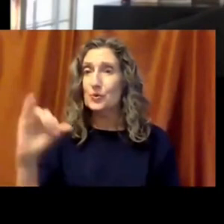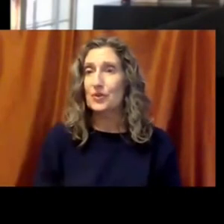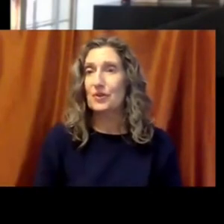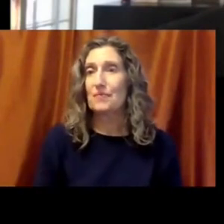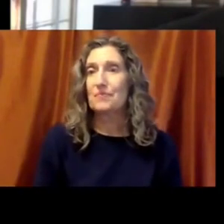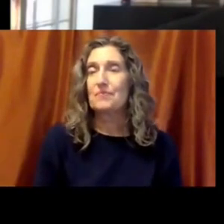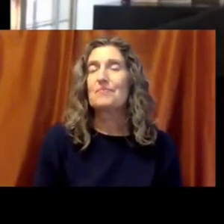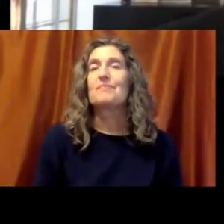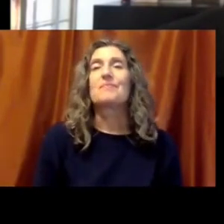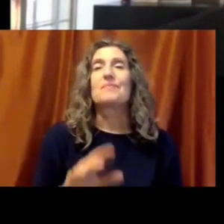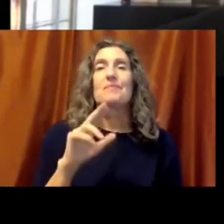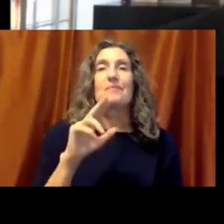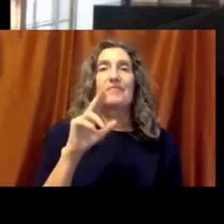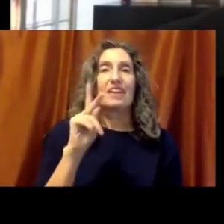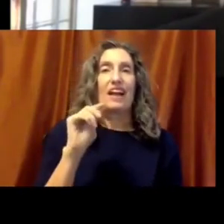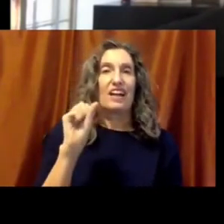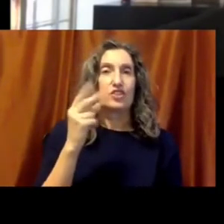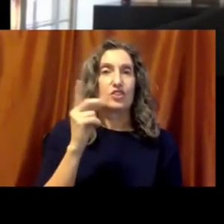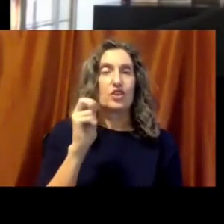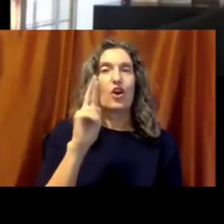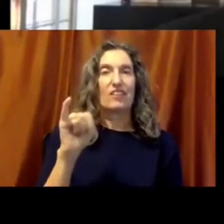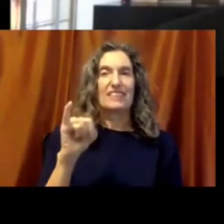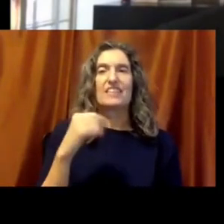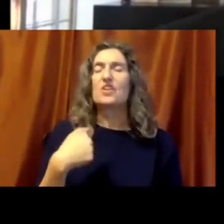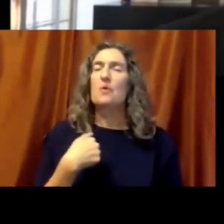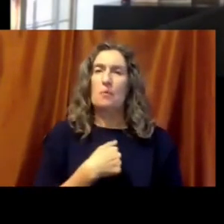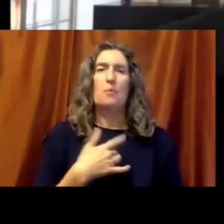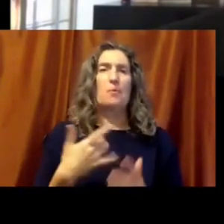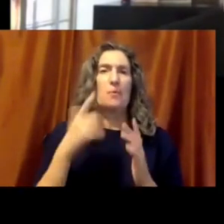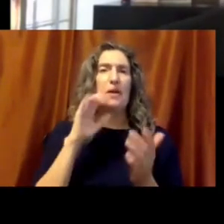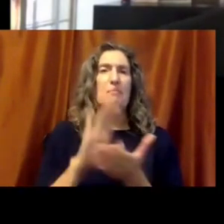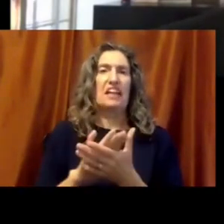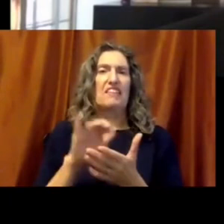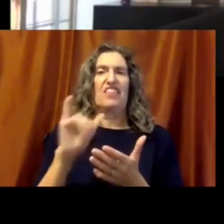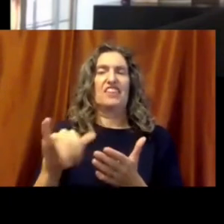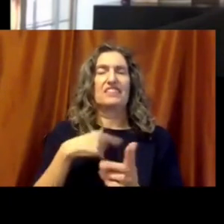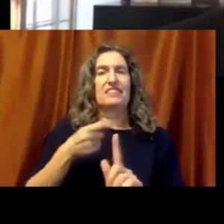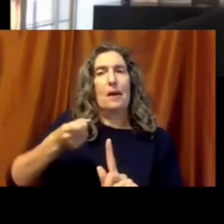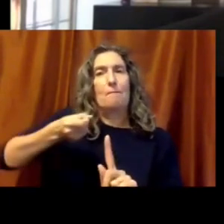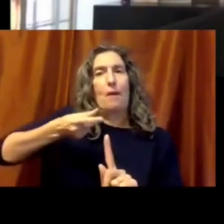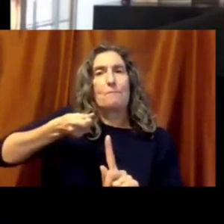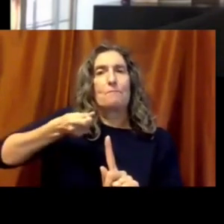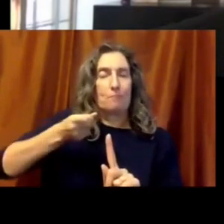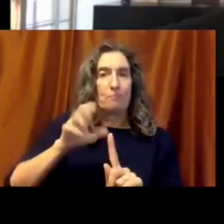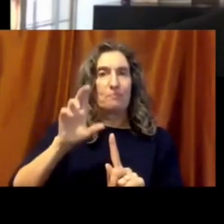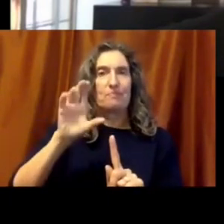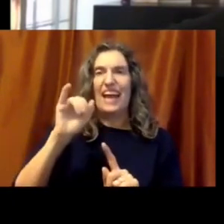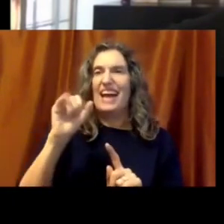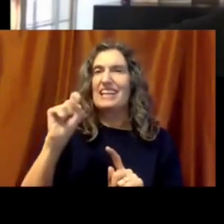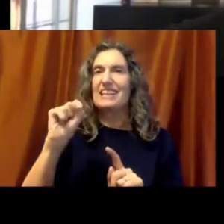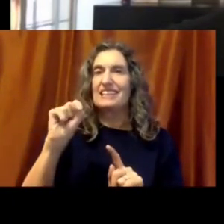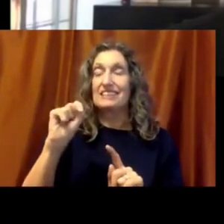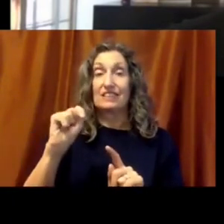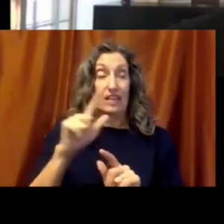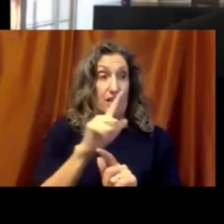I'm happy to start, and we believe this is a catalyst to start a process by which the legislature and the governor would engage in a process